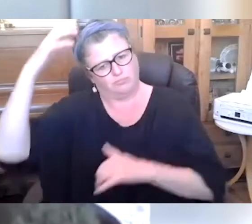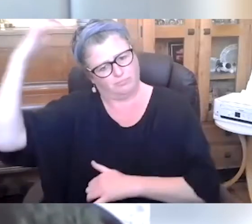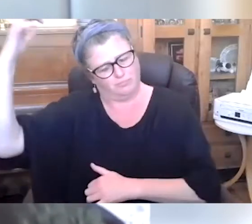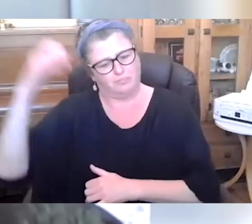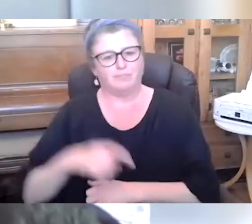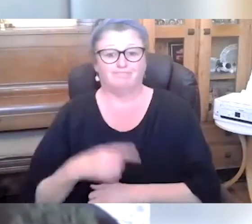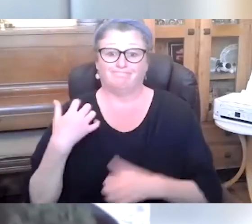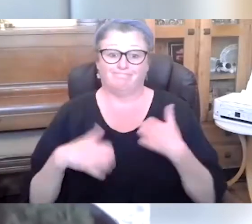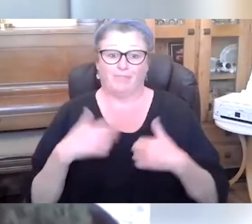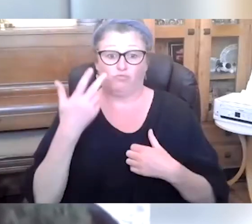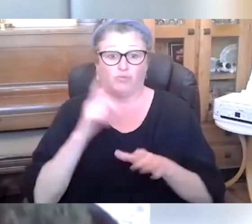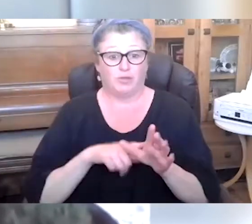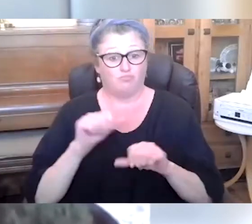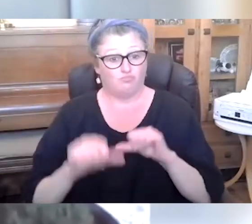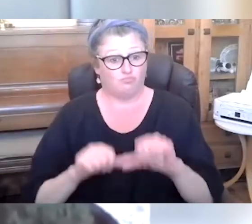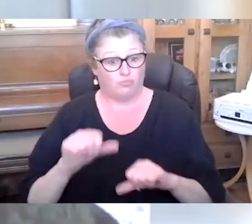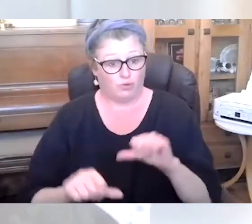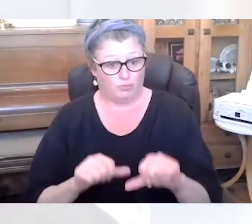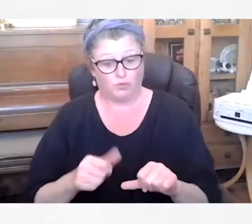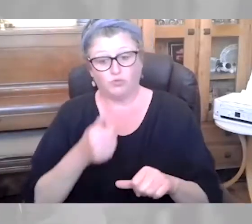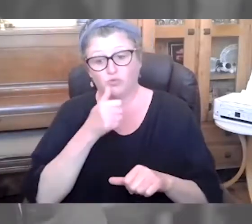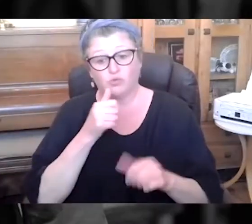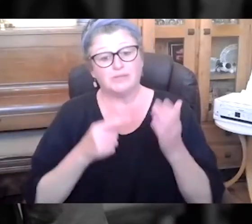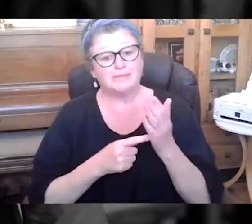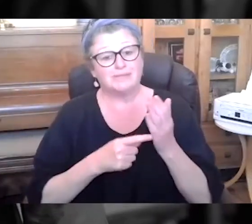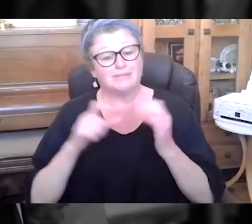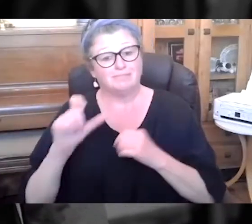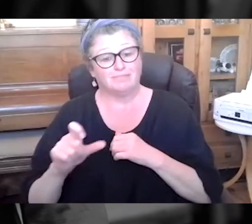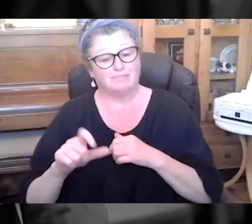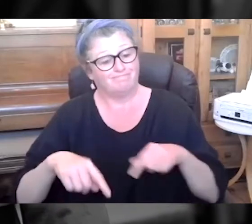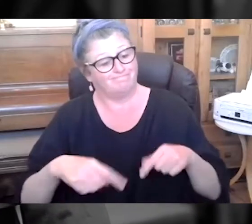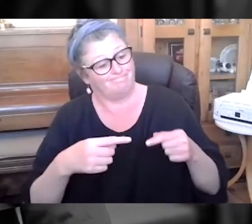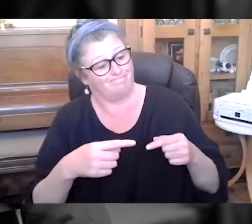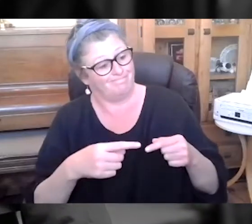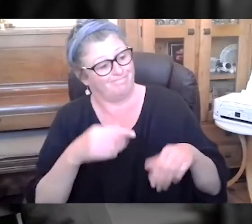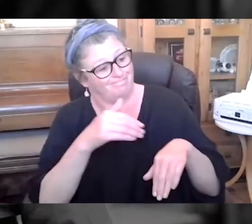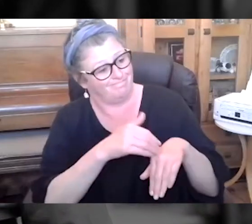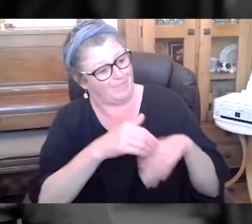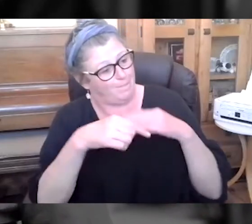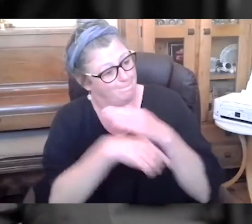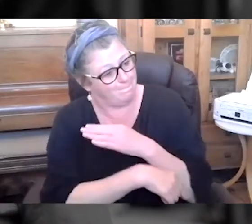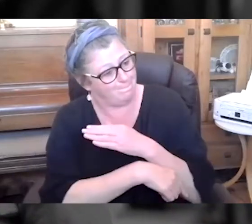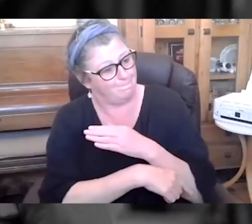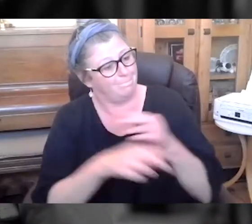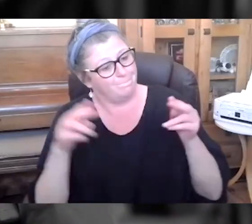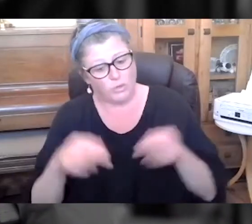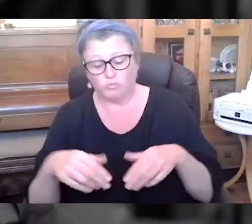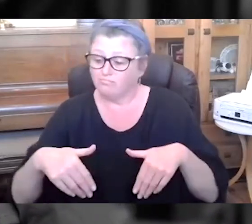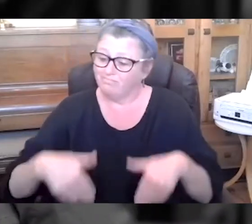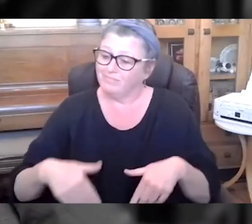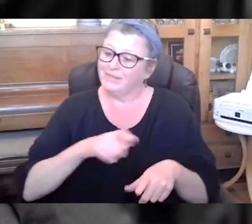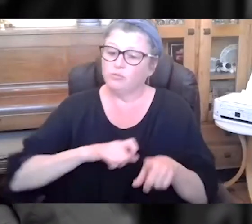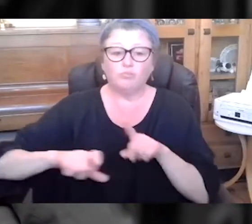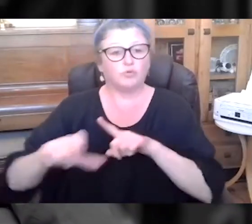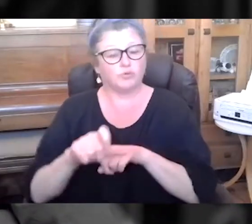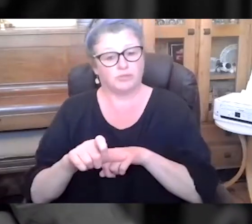exciting three-year programme will use Tempo Time Credits to tackle the impacts of poverty, reduce loneliness in communities and